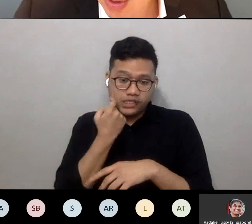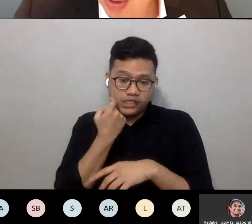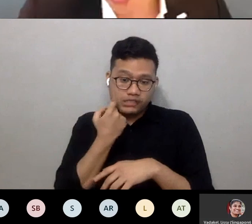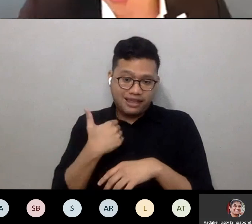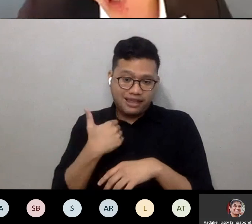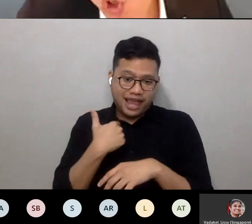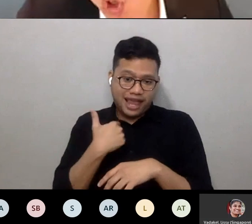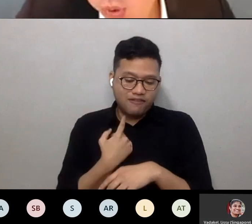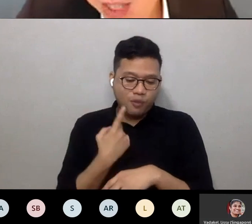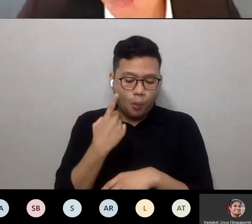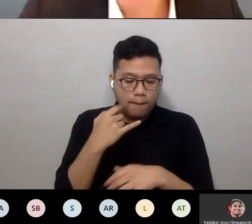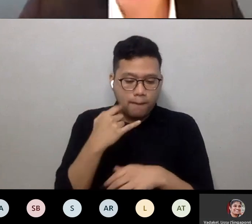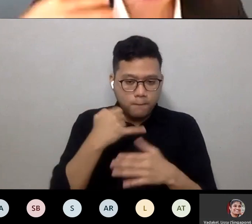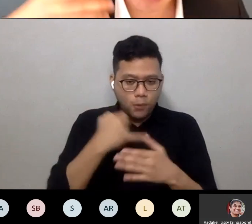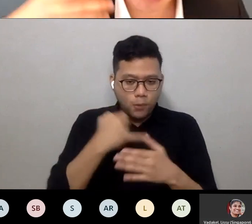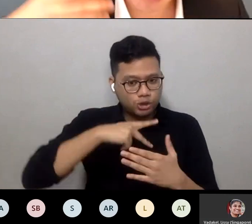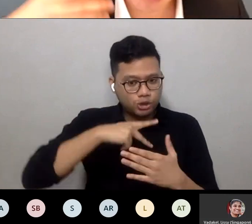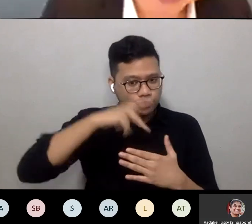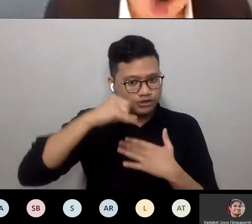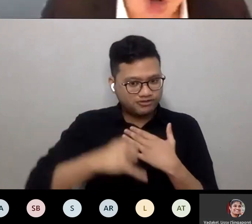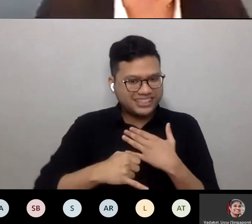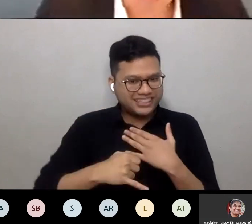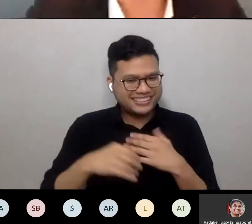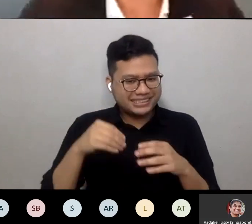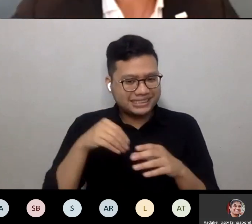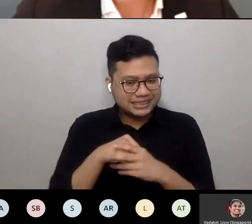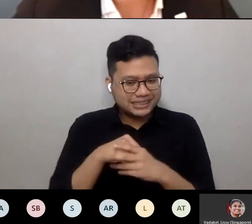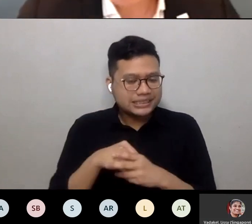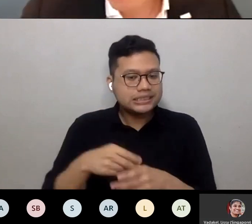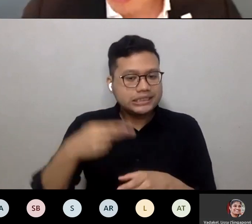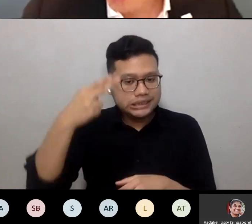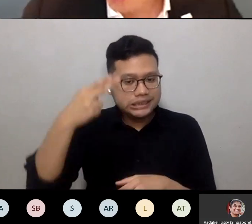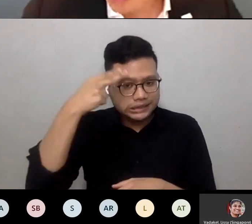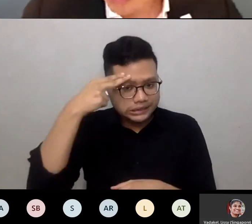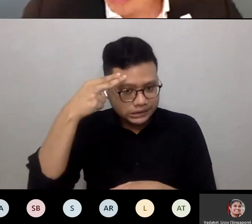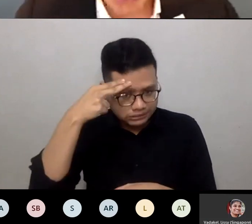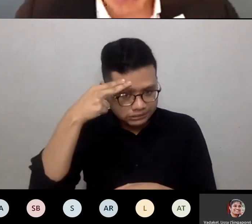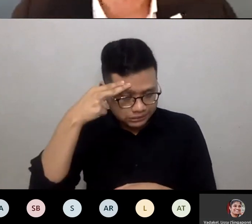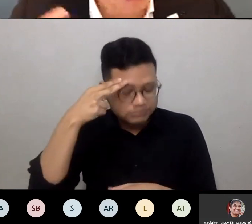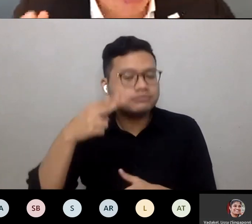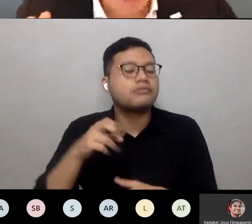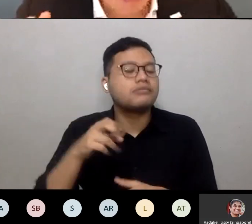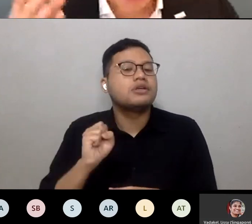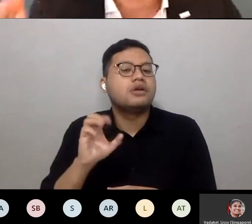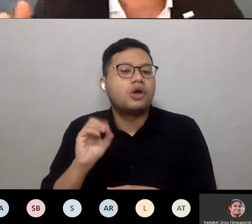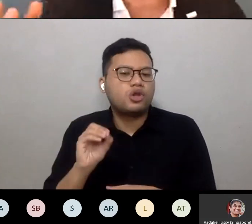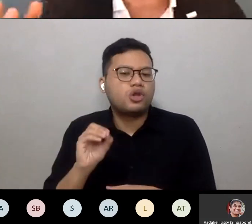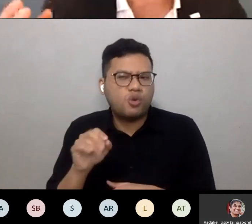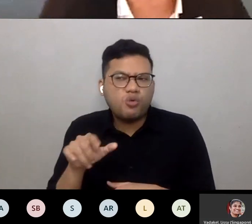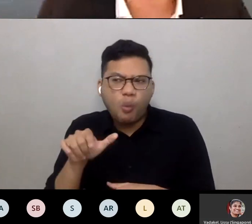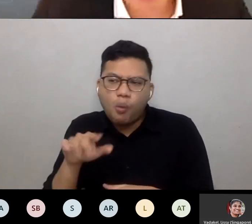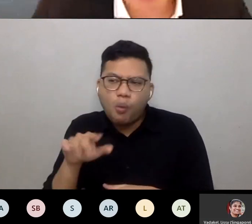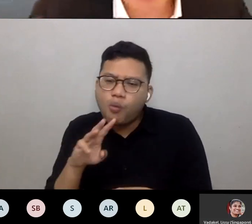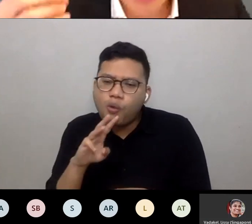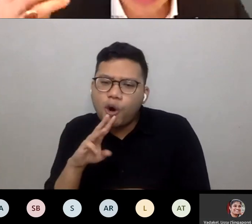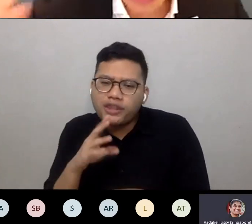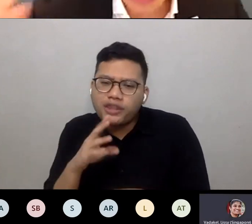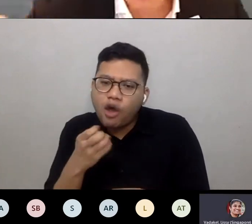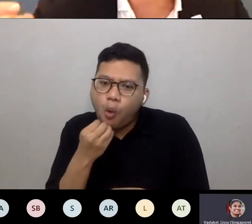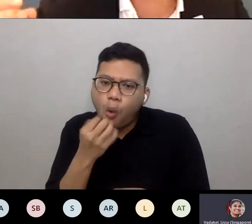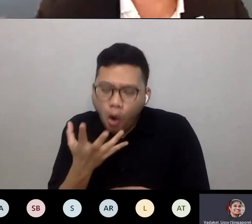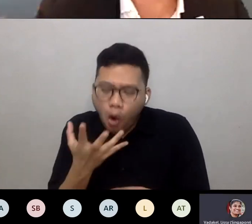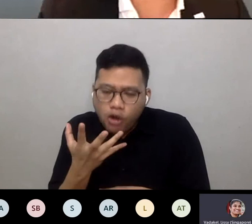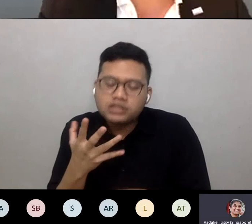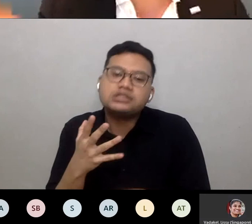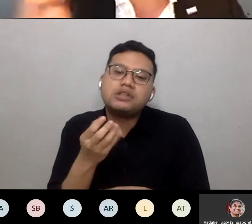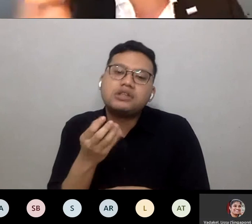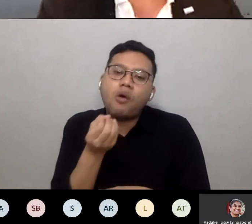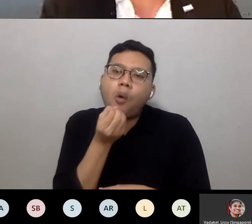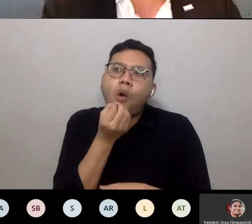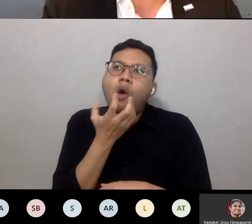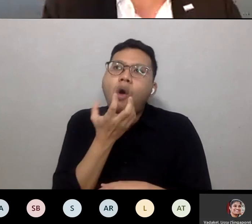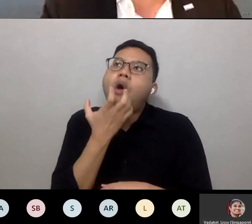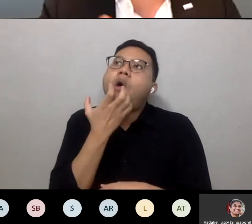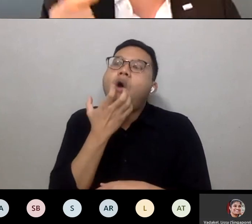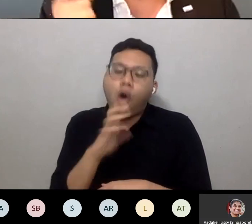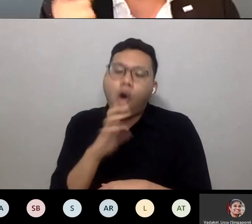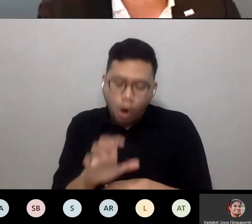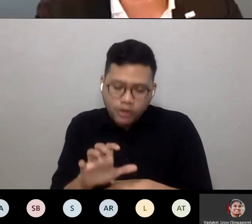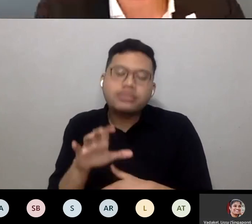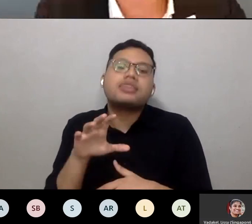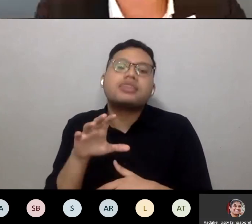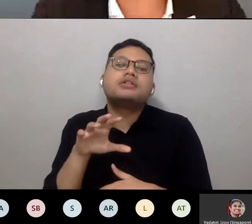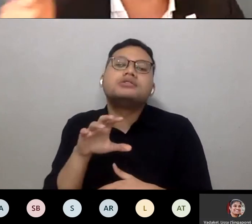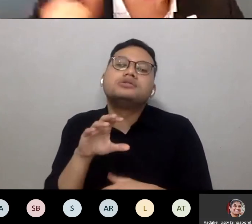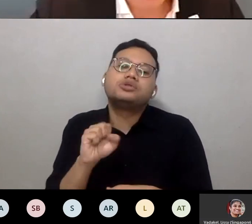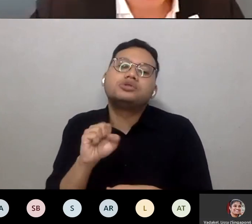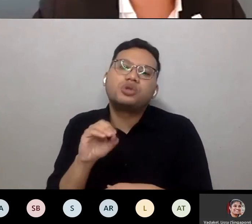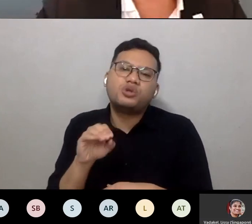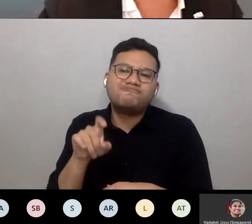where obviously water is a shortage and it's incredibly hot so it's about using those particular species that are acceptable and also looking at some of the